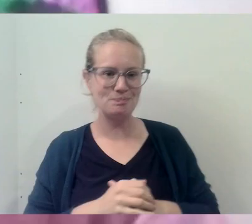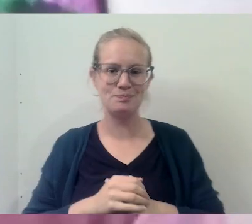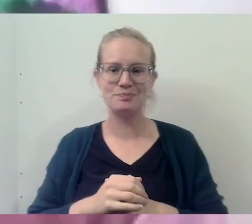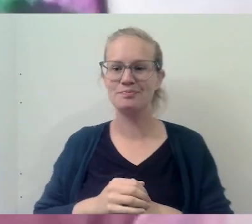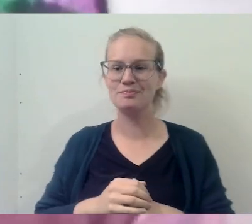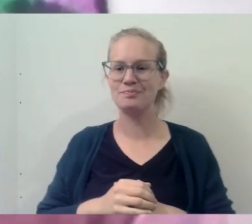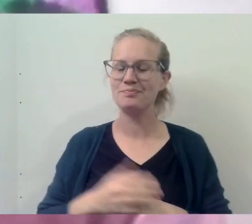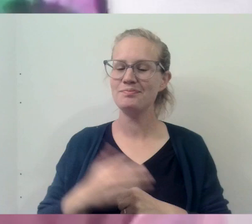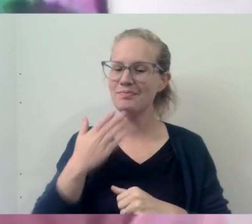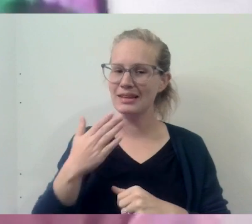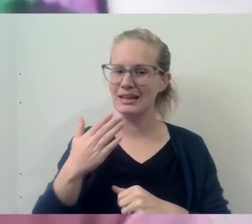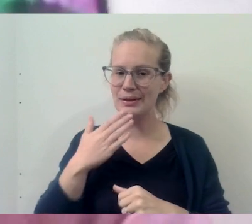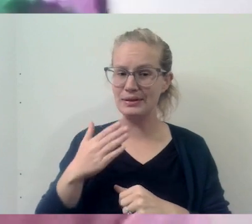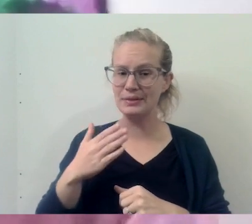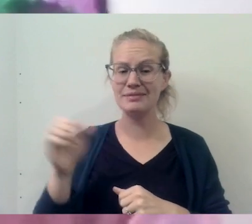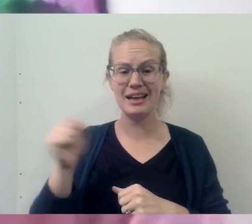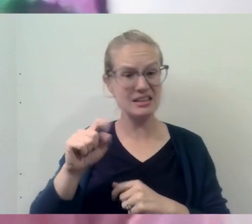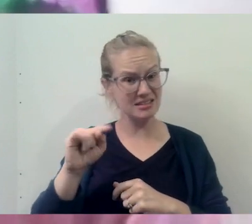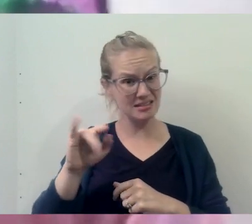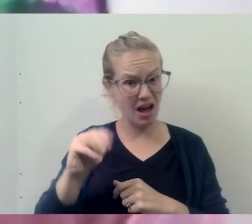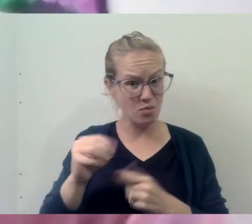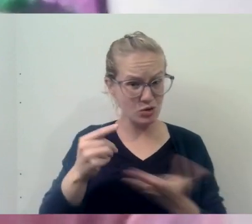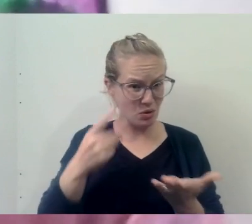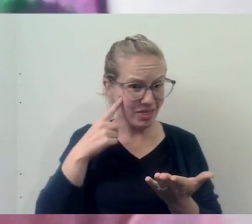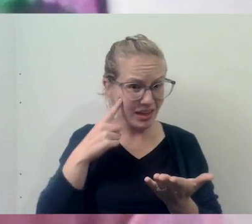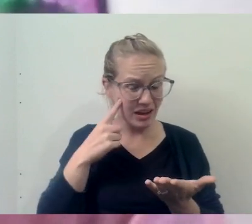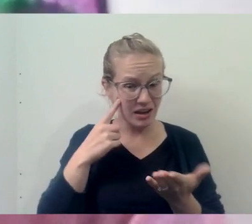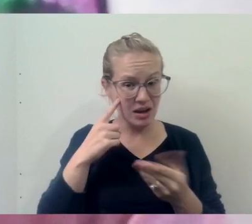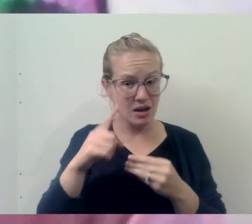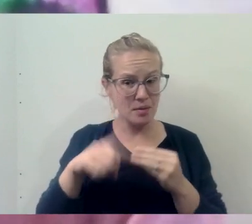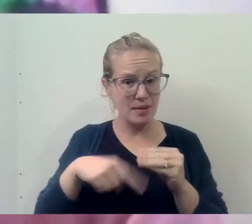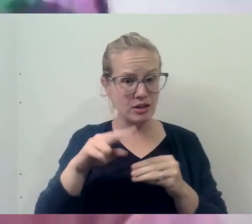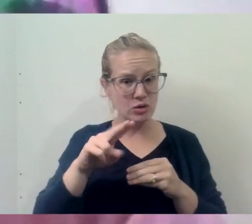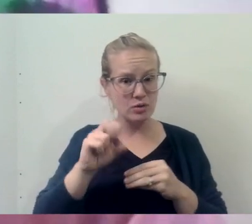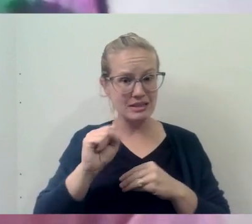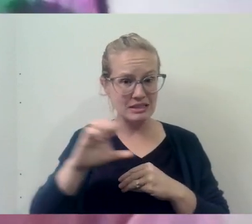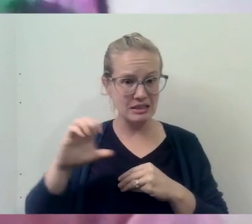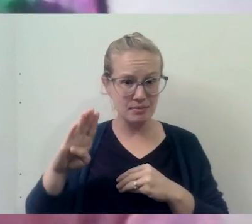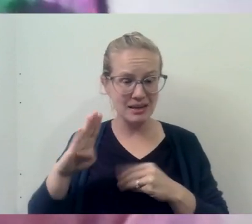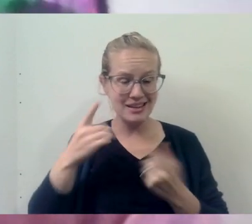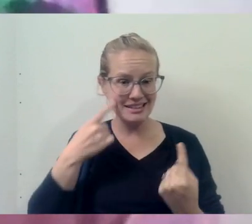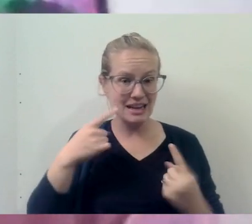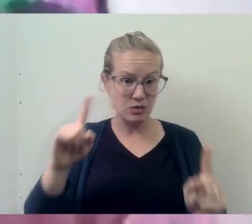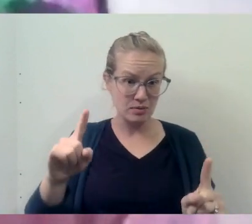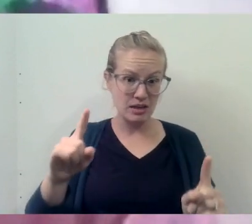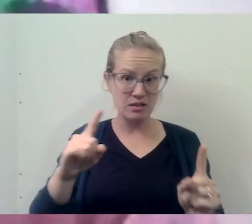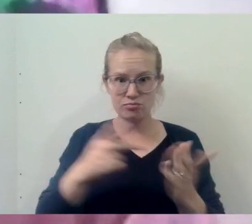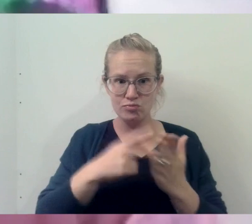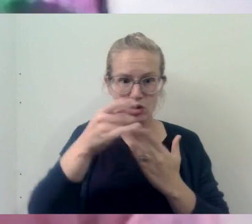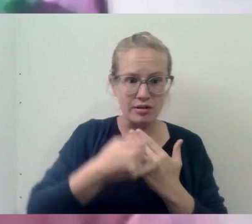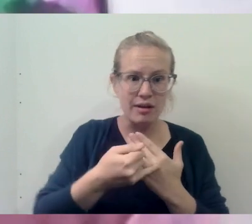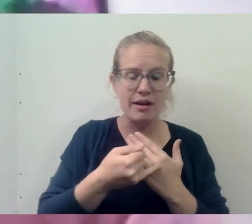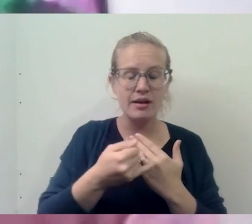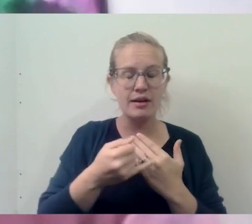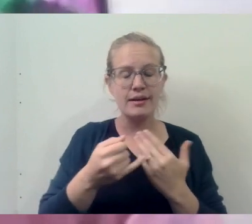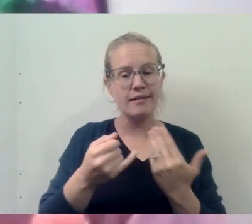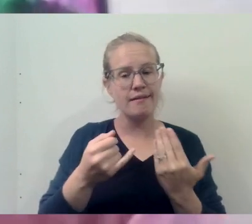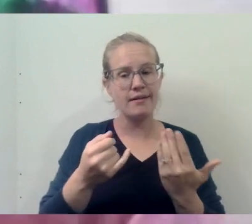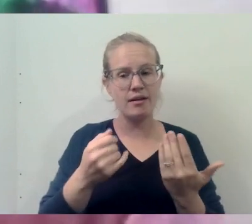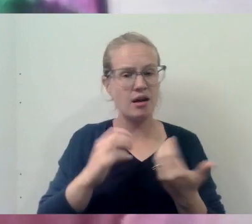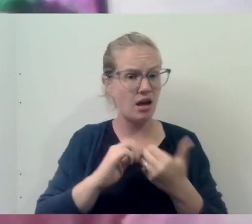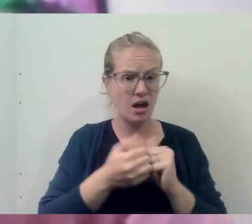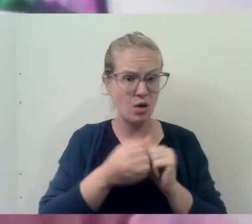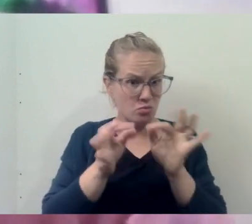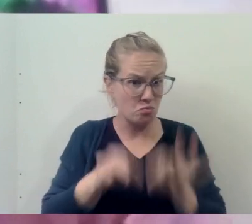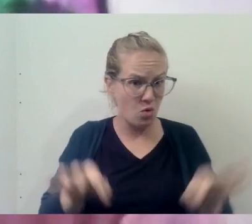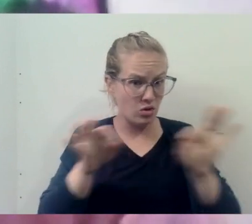Thank you. So, yeah, Tom, what did you think of the USCCB announcement, initiative, and how